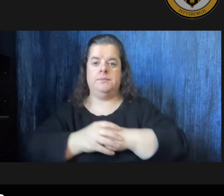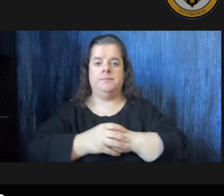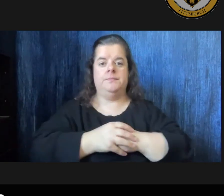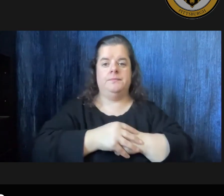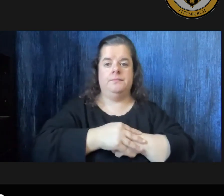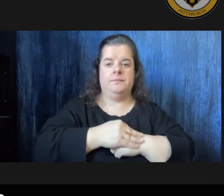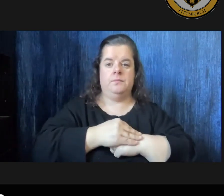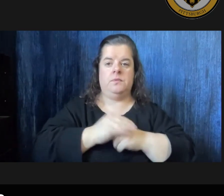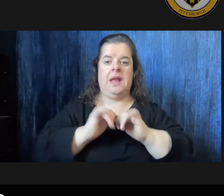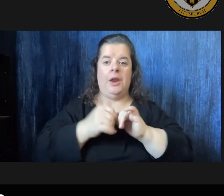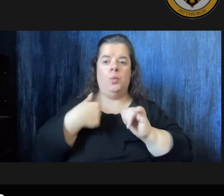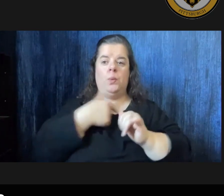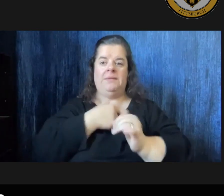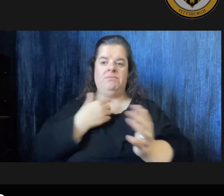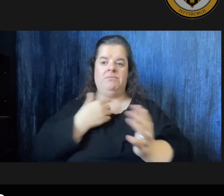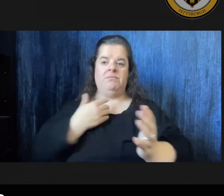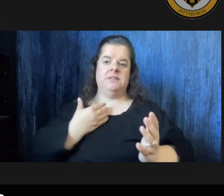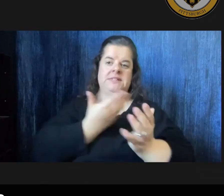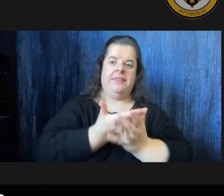the how we get there